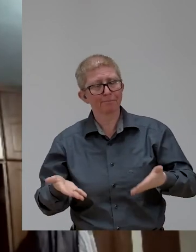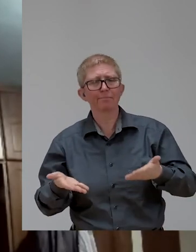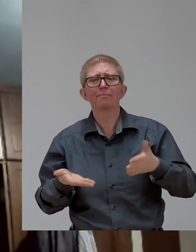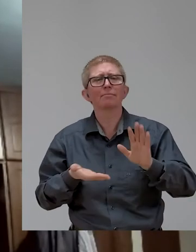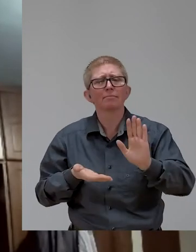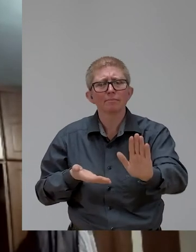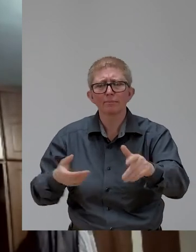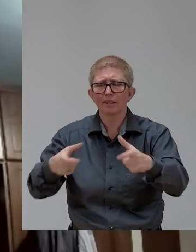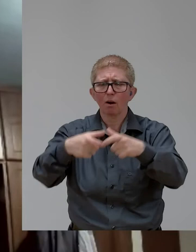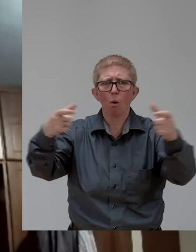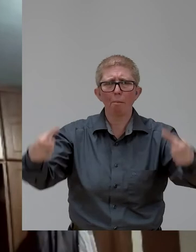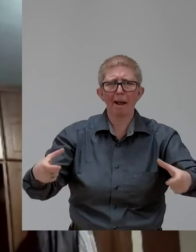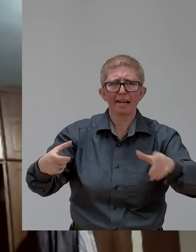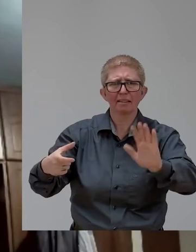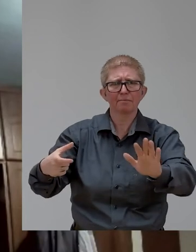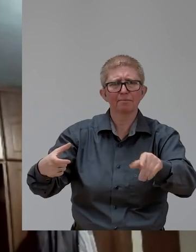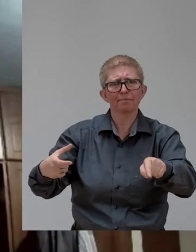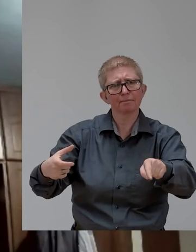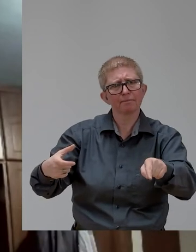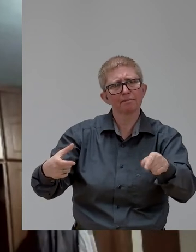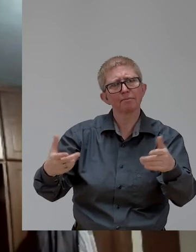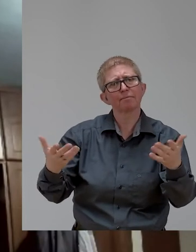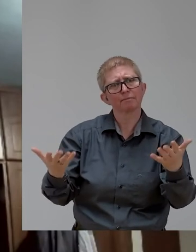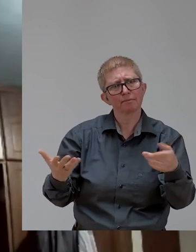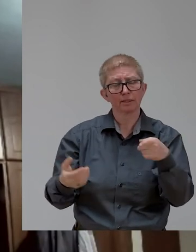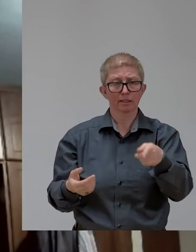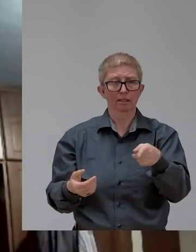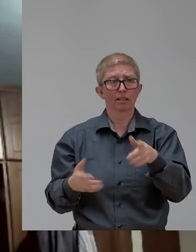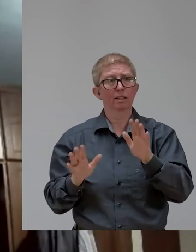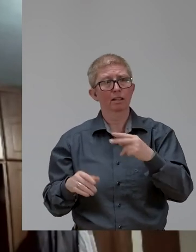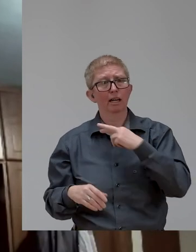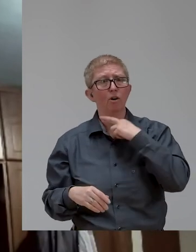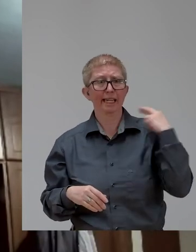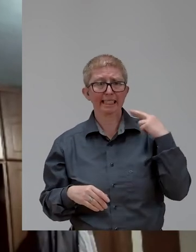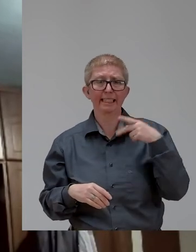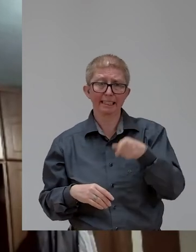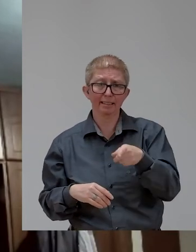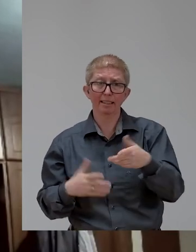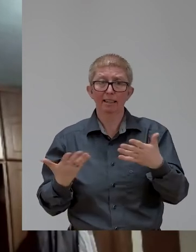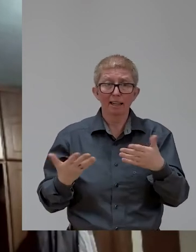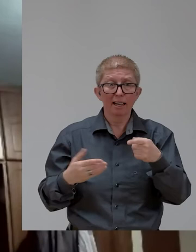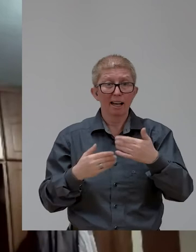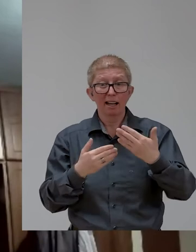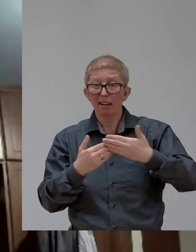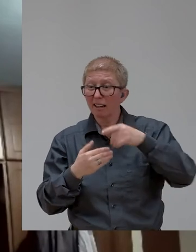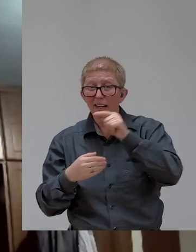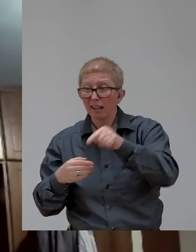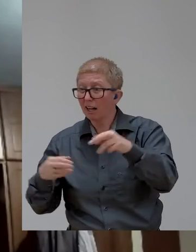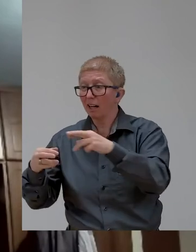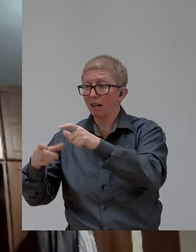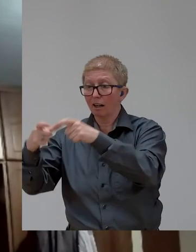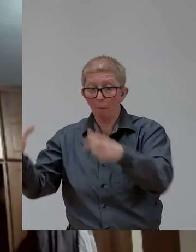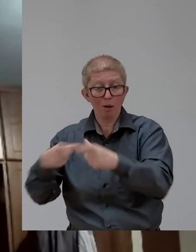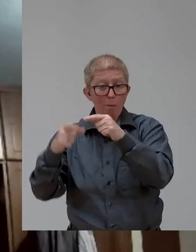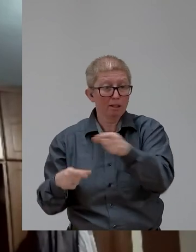everyday viewed thing for business CEOs. think, okay, risk, my business, come on, how? Then they will